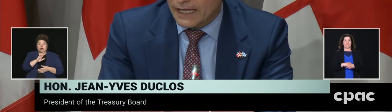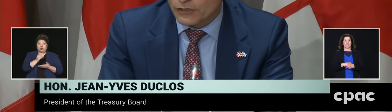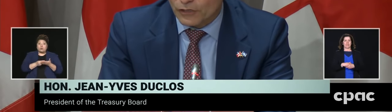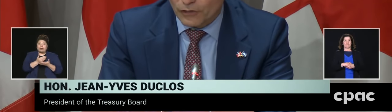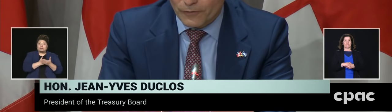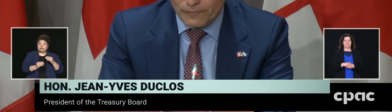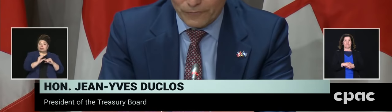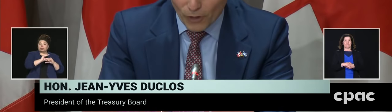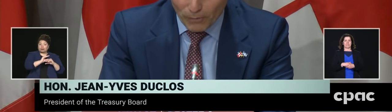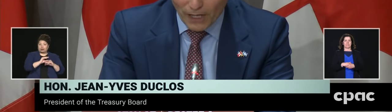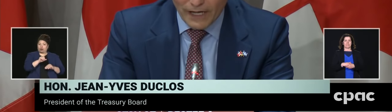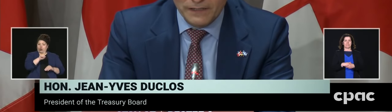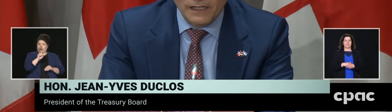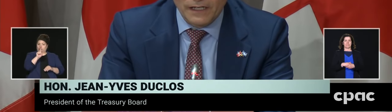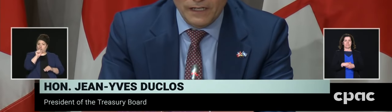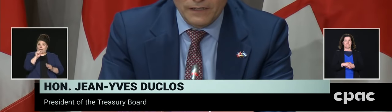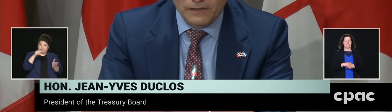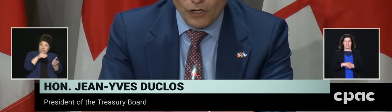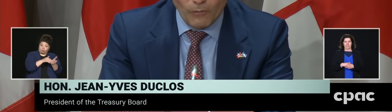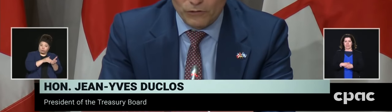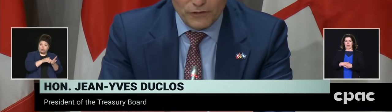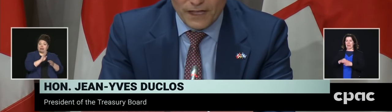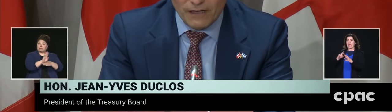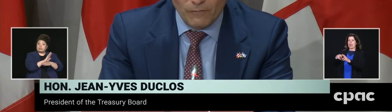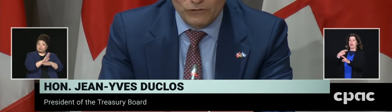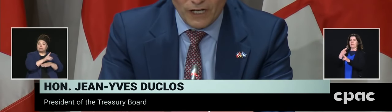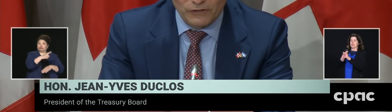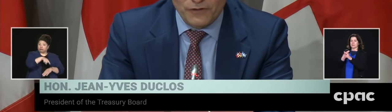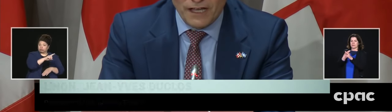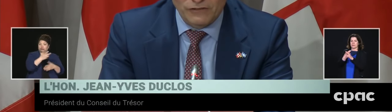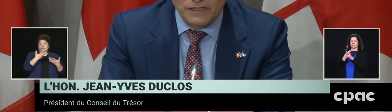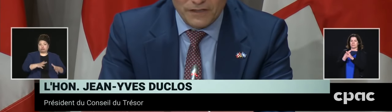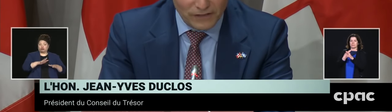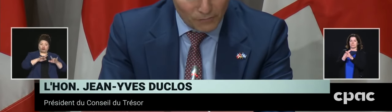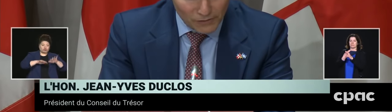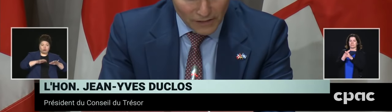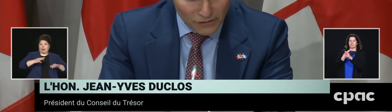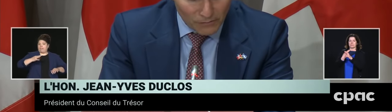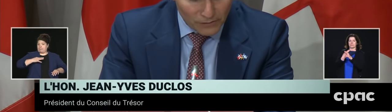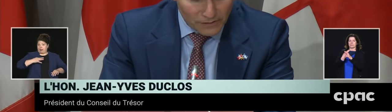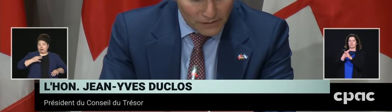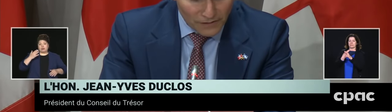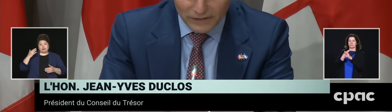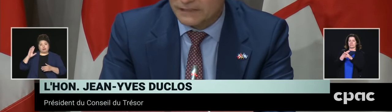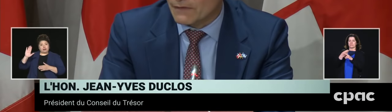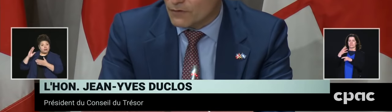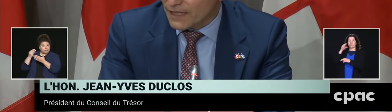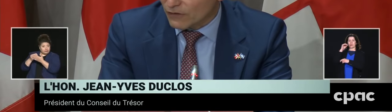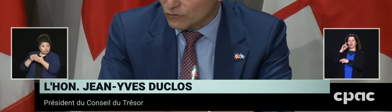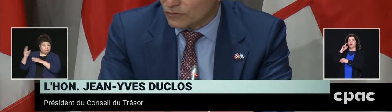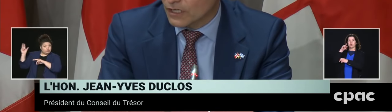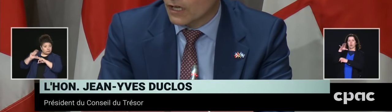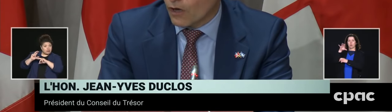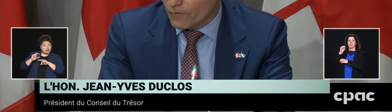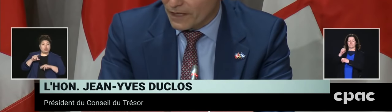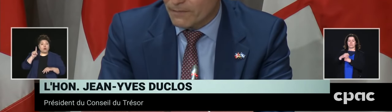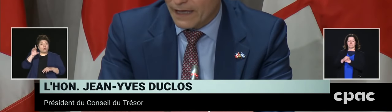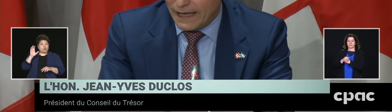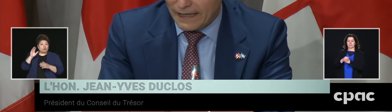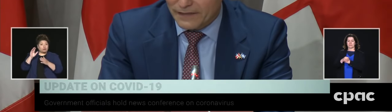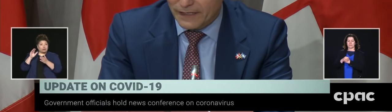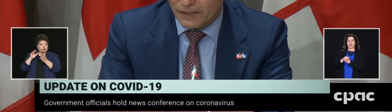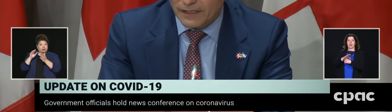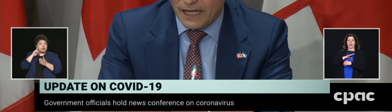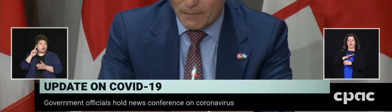had applied, and almost 100,000, I think the precise number is 97,000, of